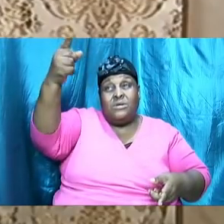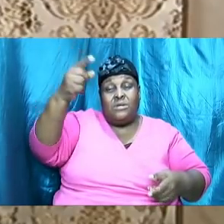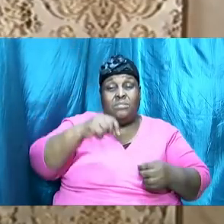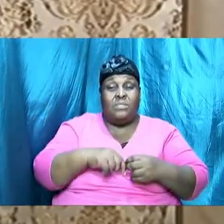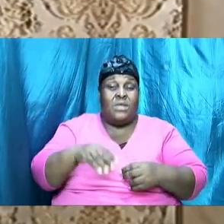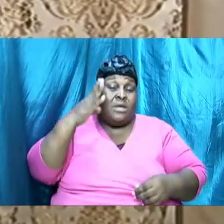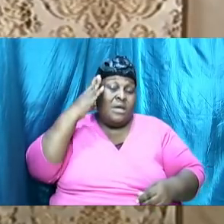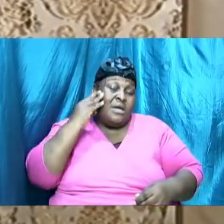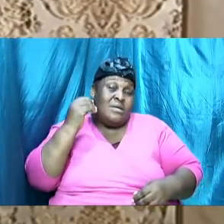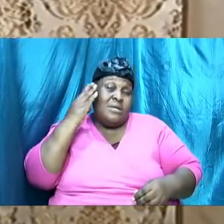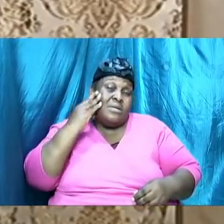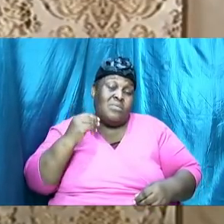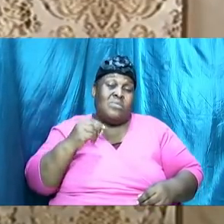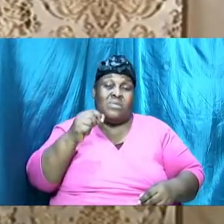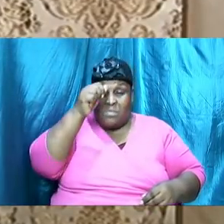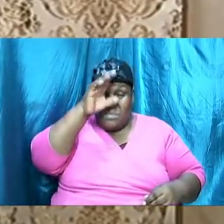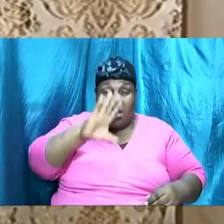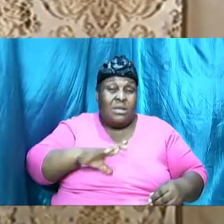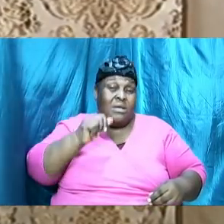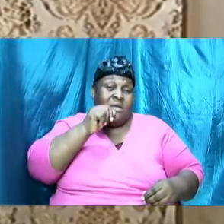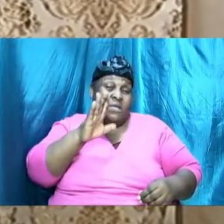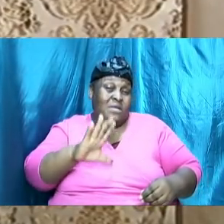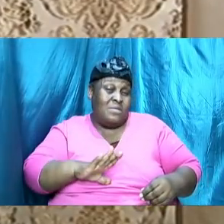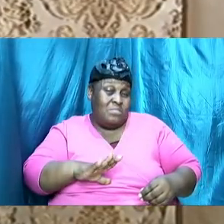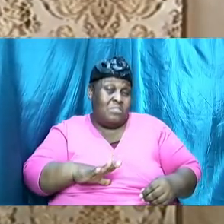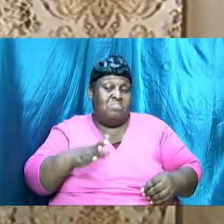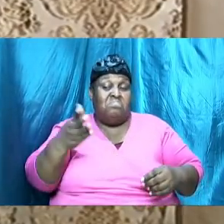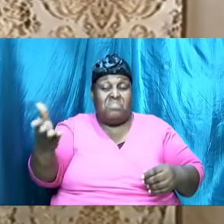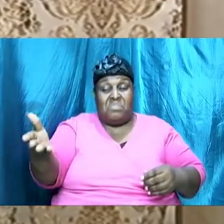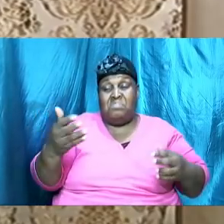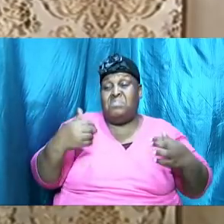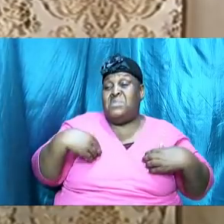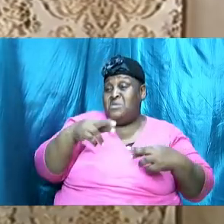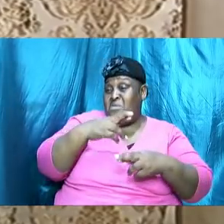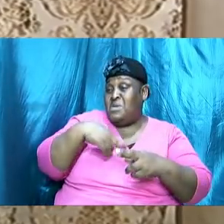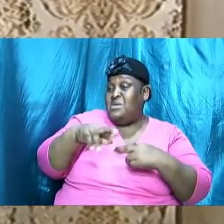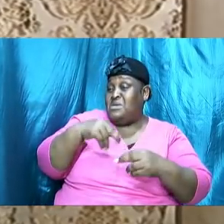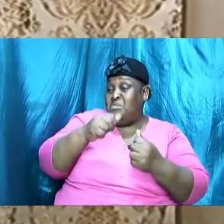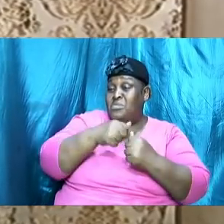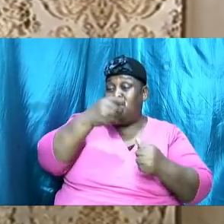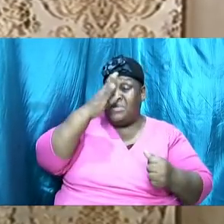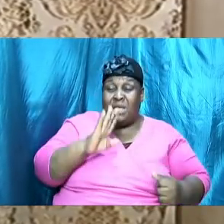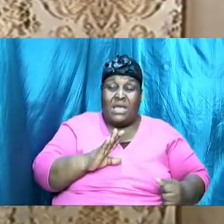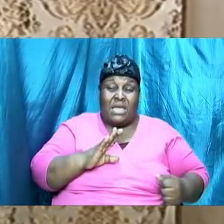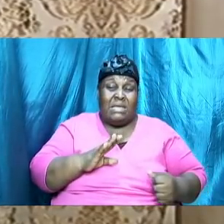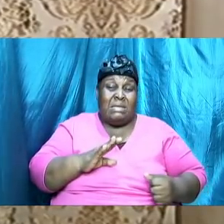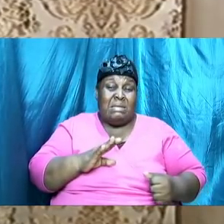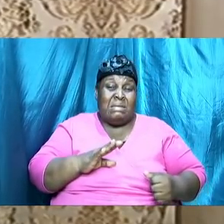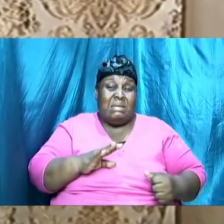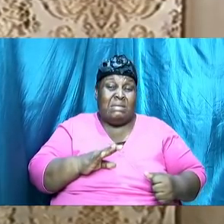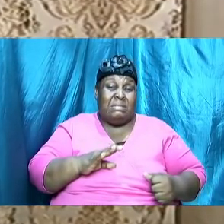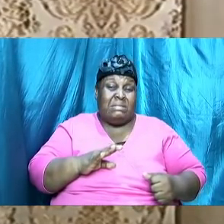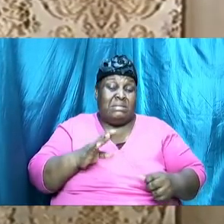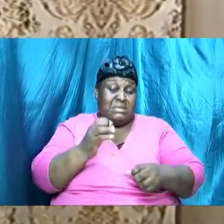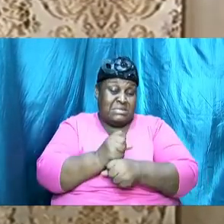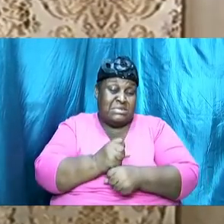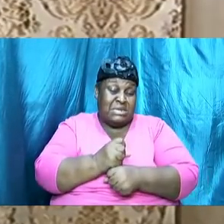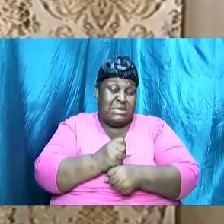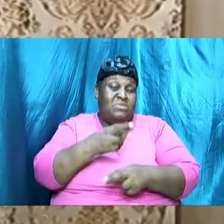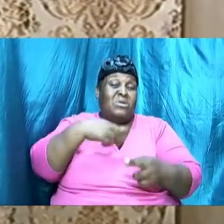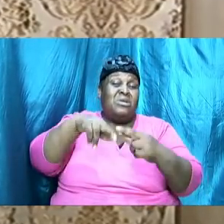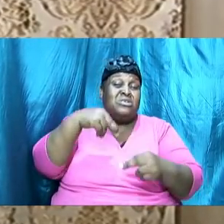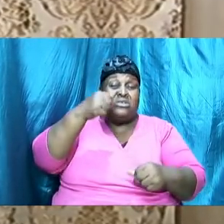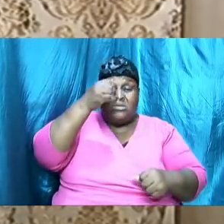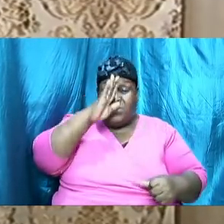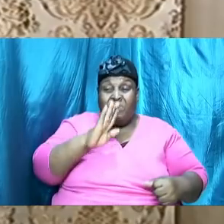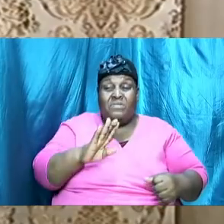experience with Ananias and Sapphira they had relationship with God and they messed around with the relationship and it cost